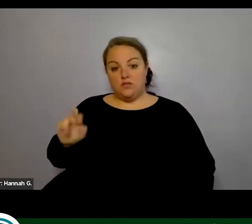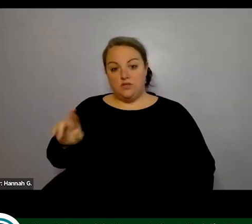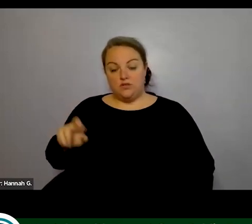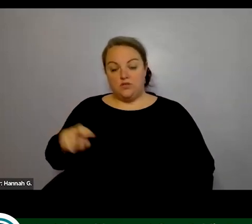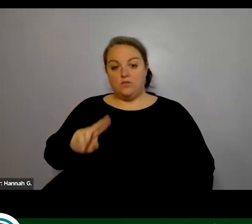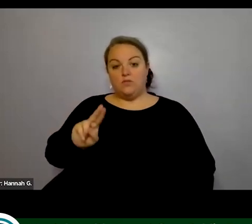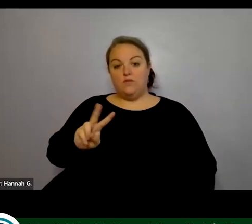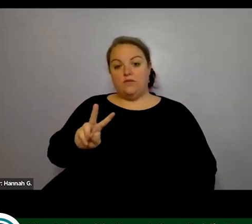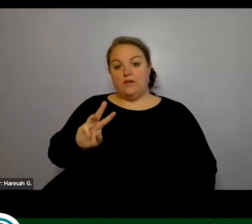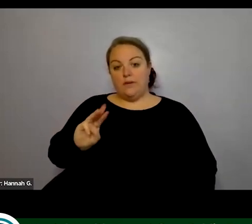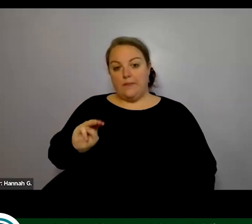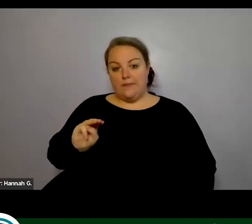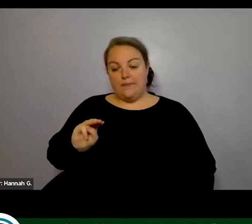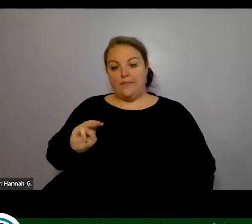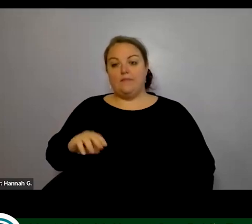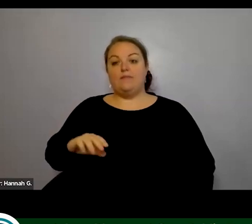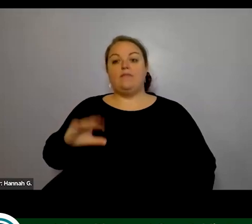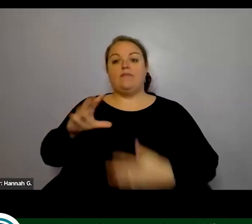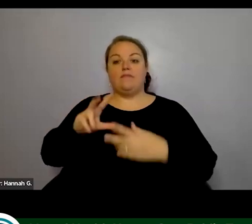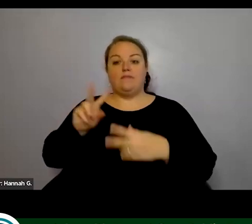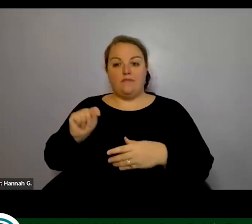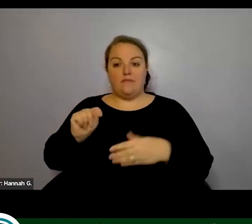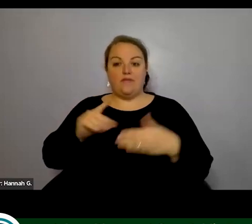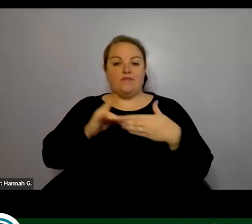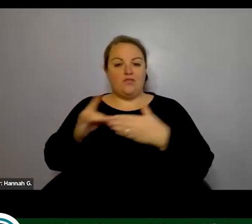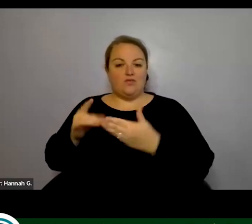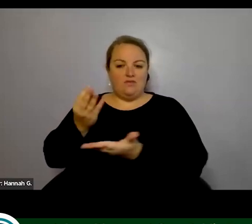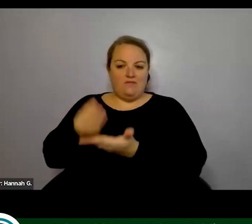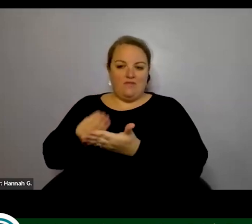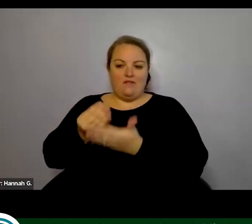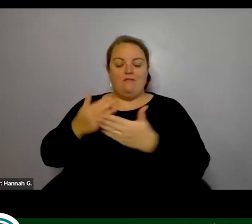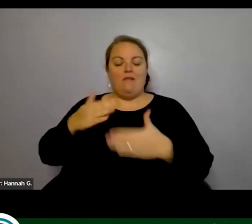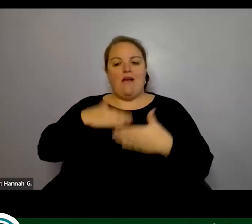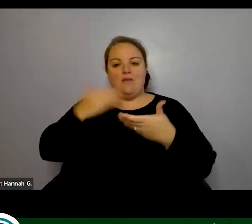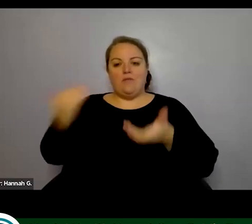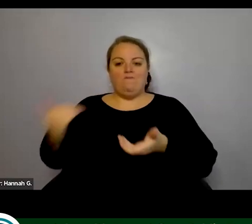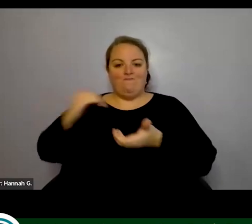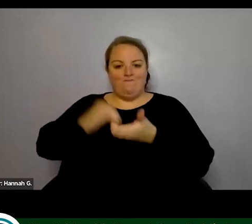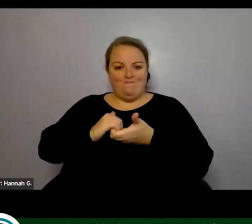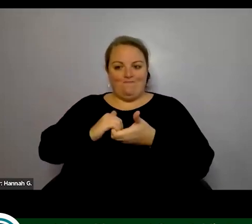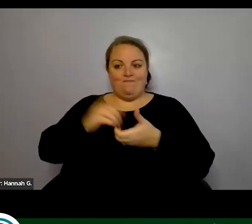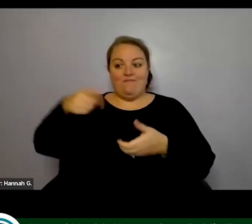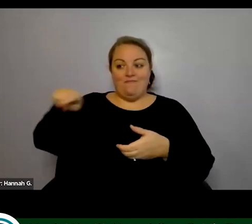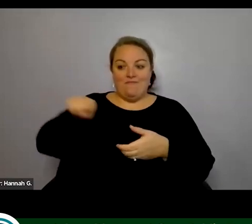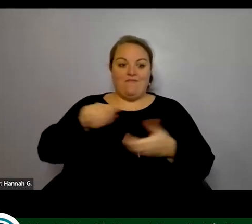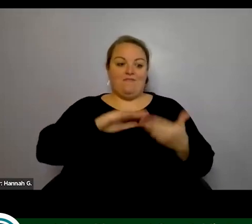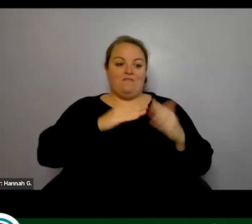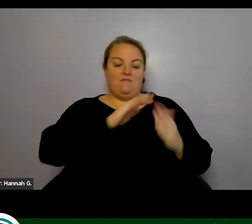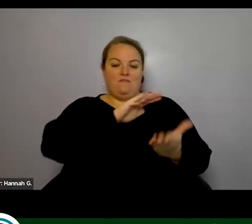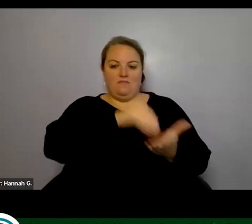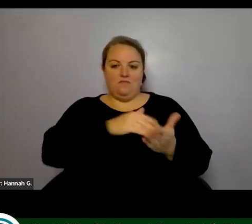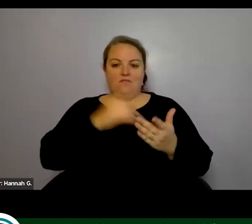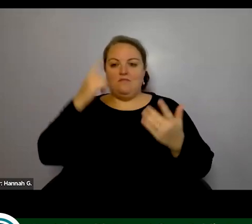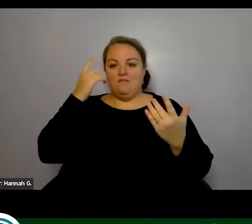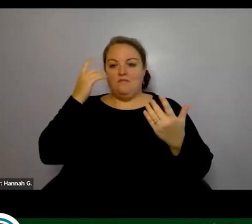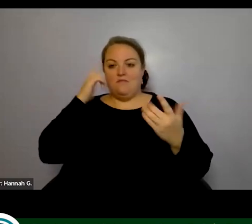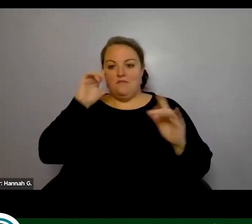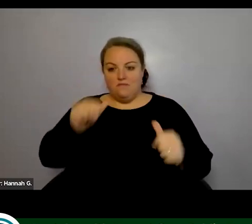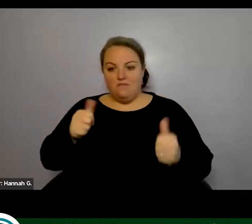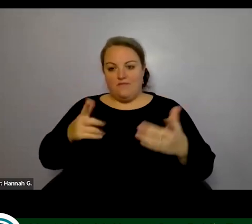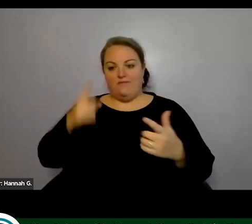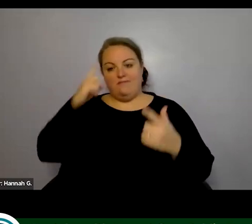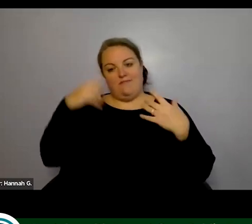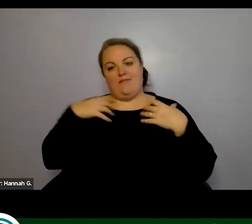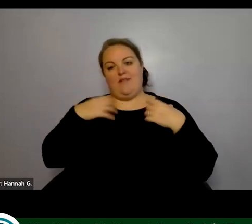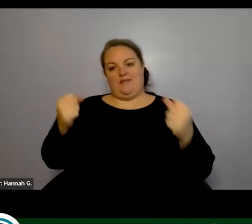the department of mental health's leadership and funding and are happy to work with them and community health centers to make mental health urgent care possible thank